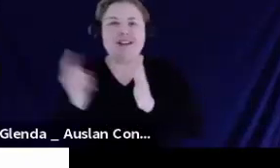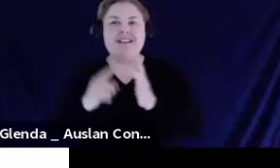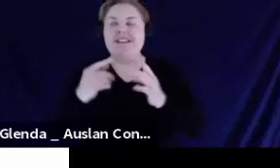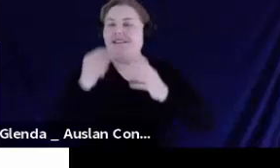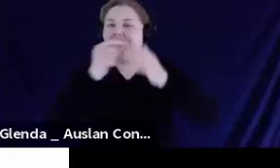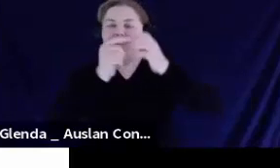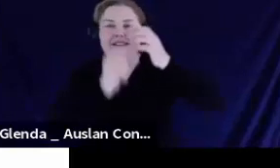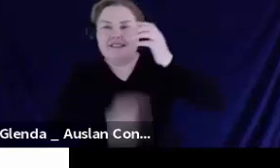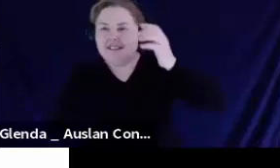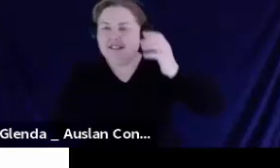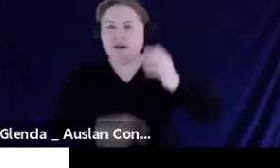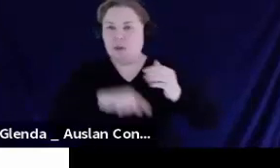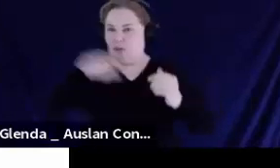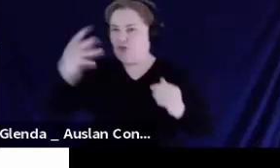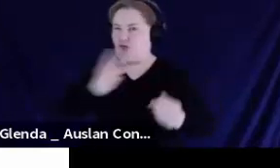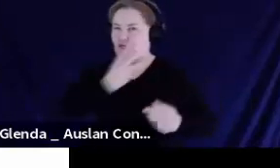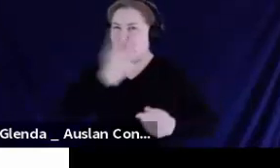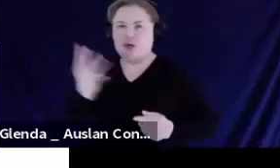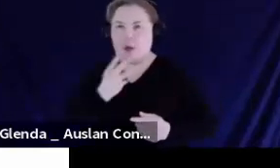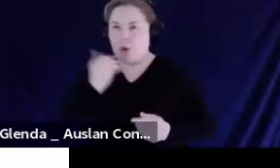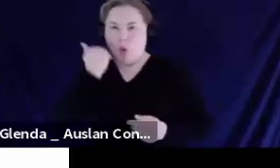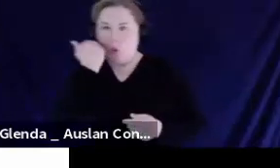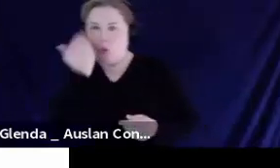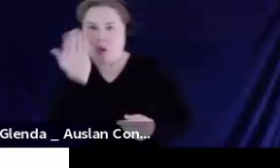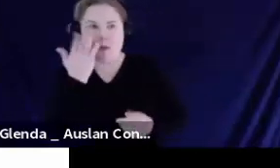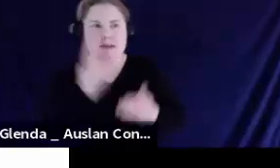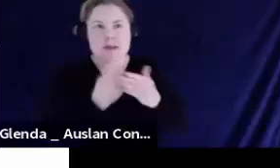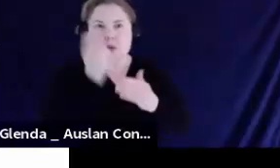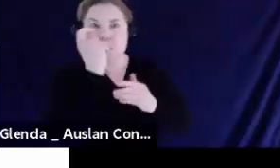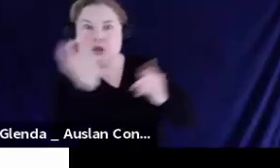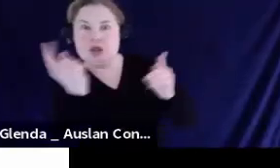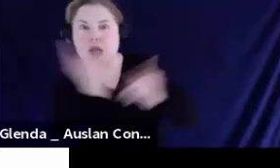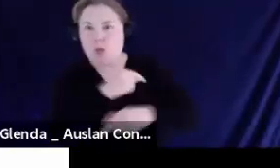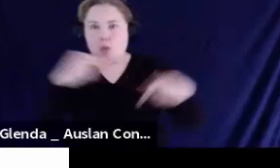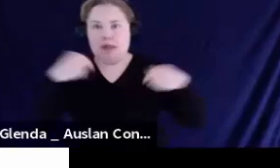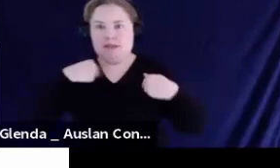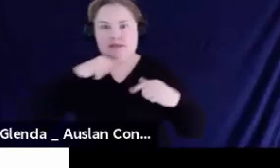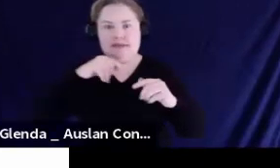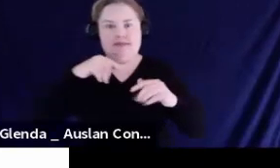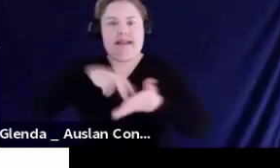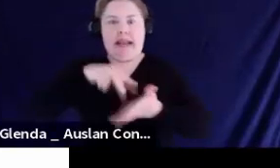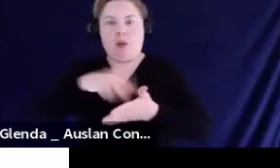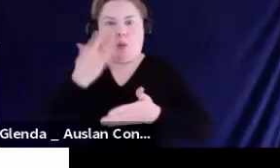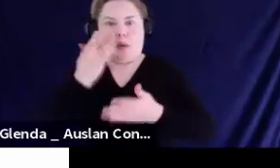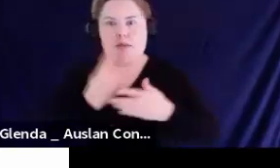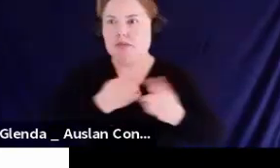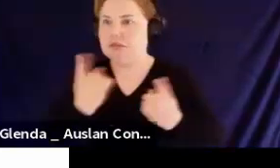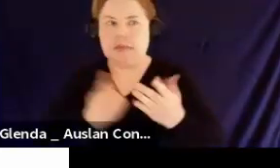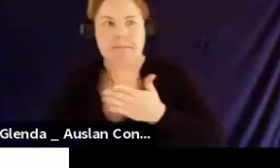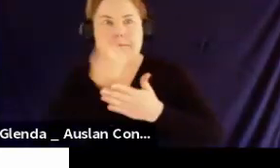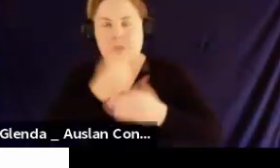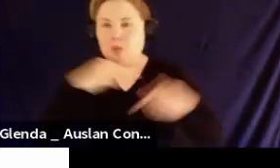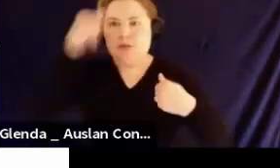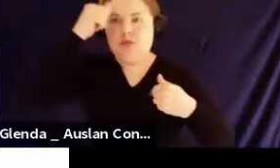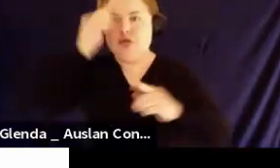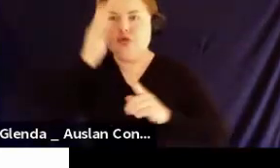three have been at the forefront of a lot of these changes. Now, with COVID, when that happened, that took us all by